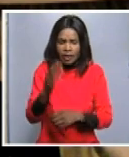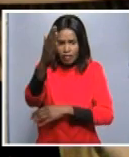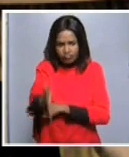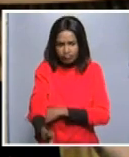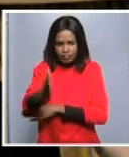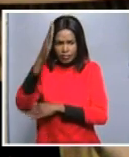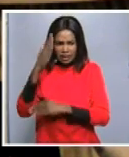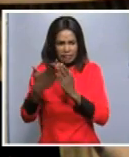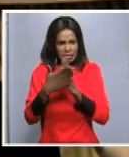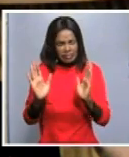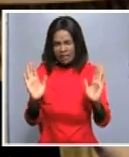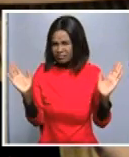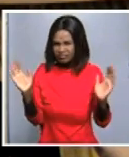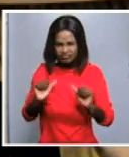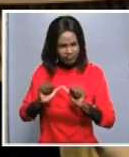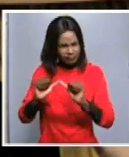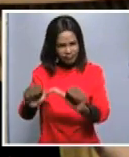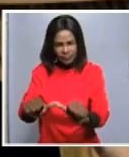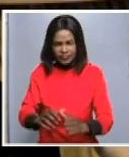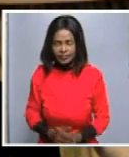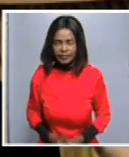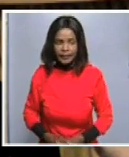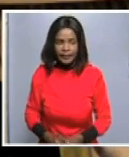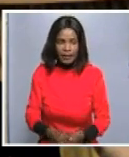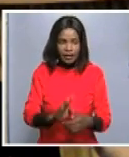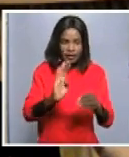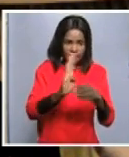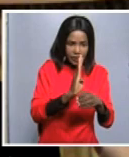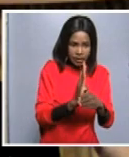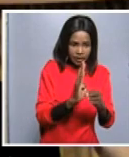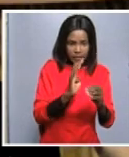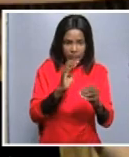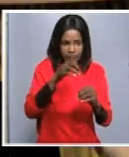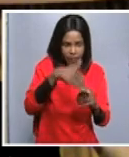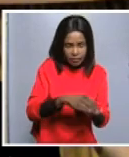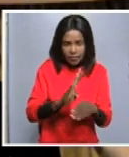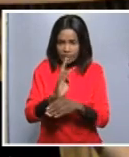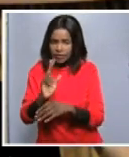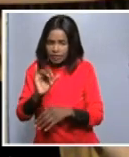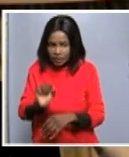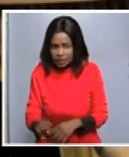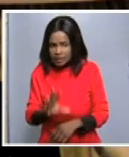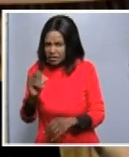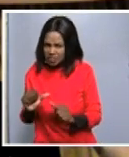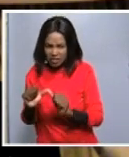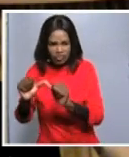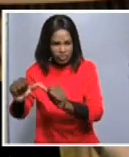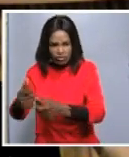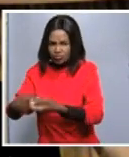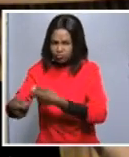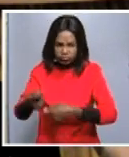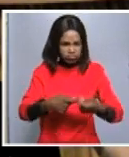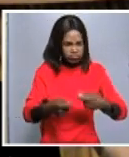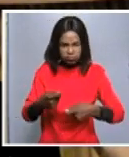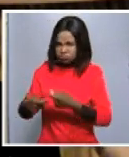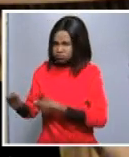and the engagement between the business sector in namibia and that of south africa continues we are